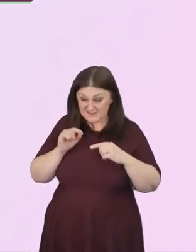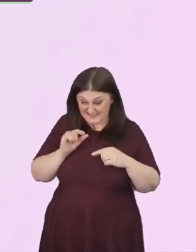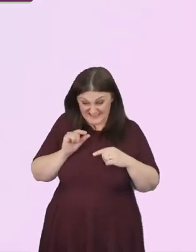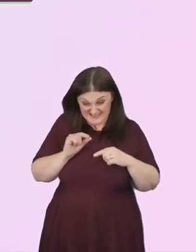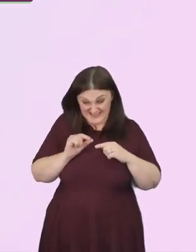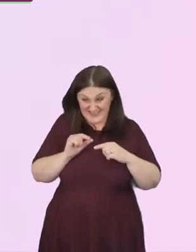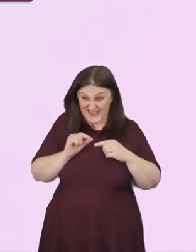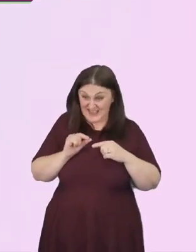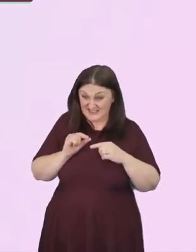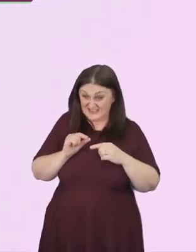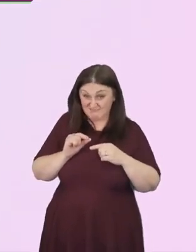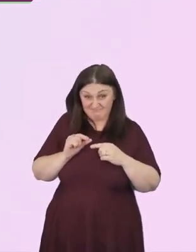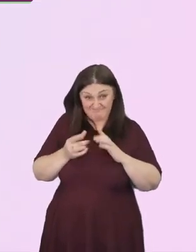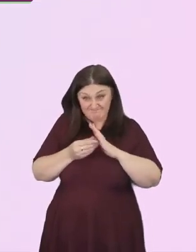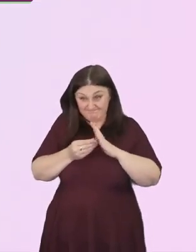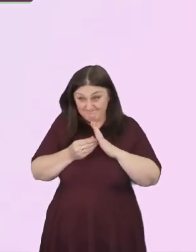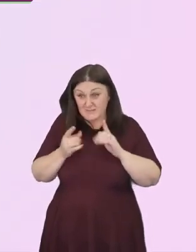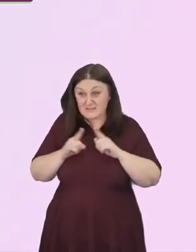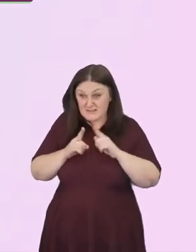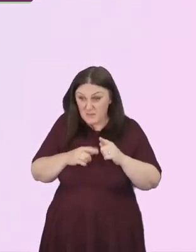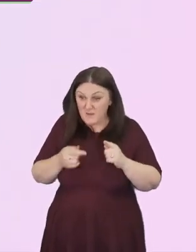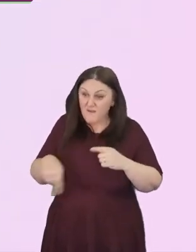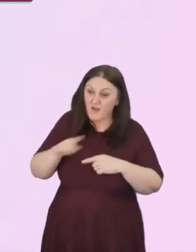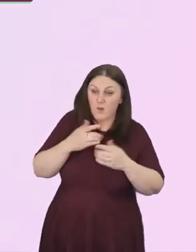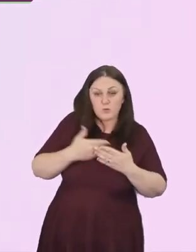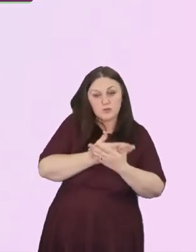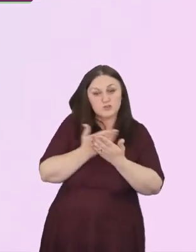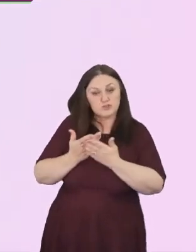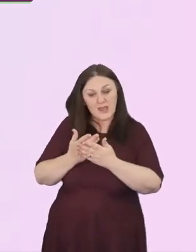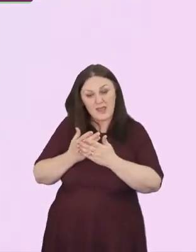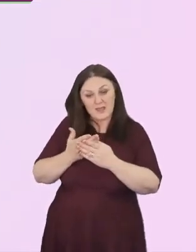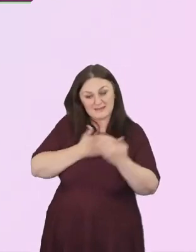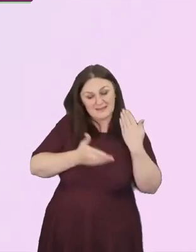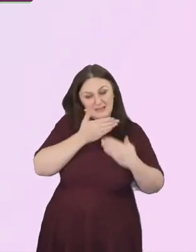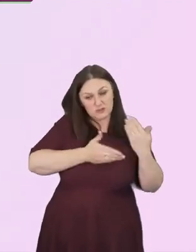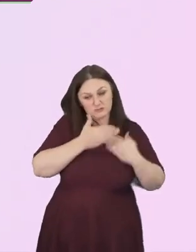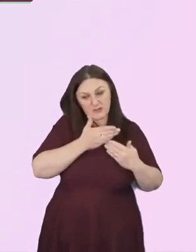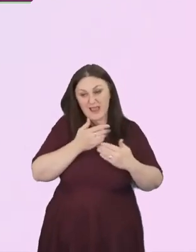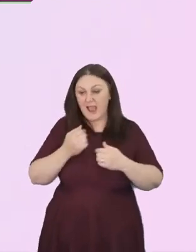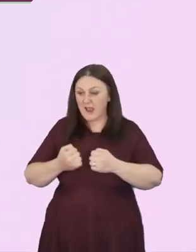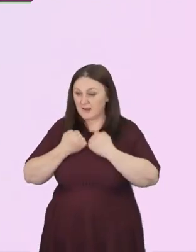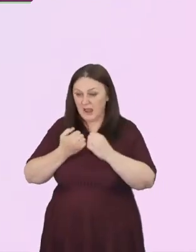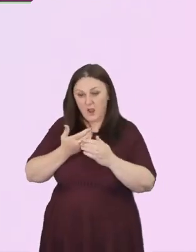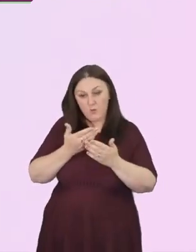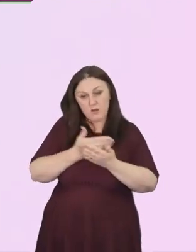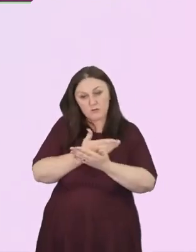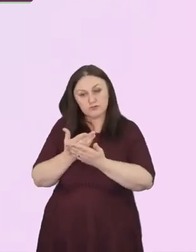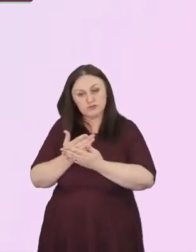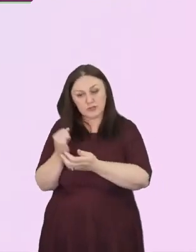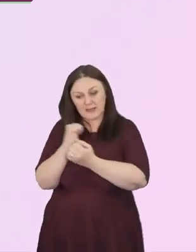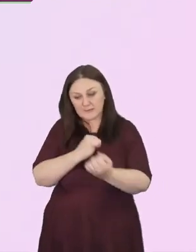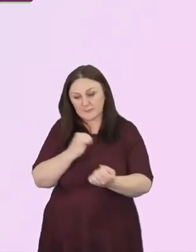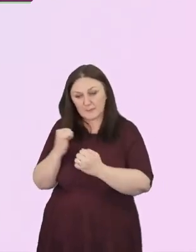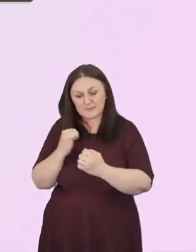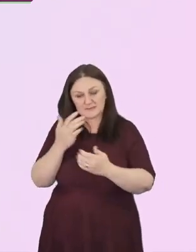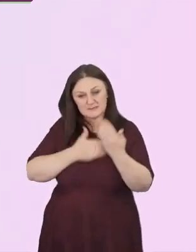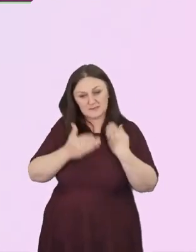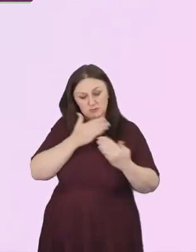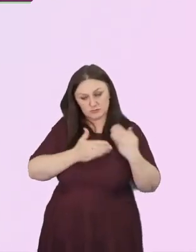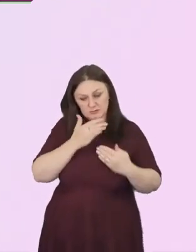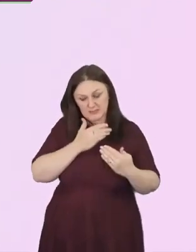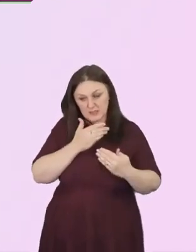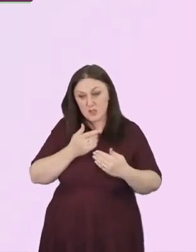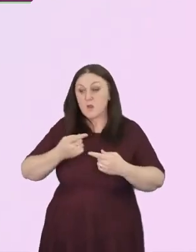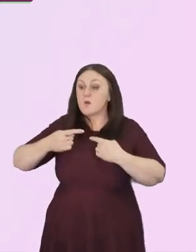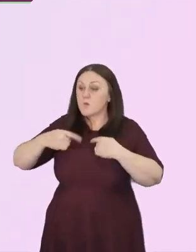and our shared Baptist history too, which I believe as Baptist people of light and of